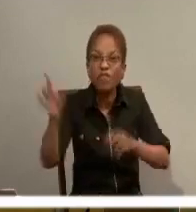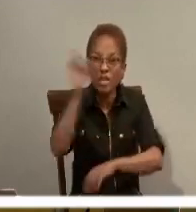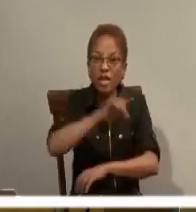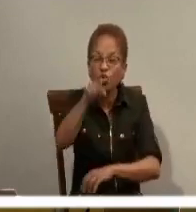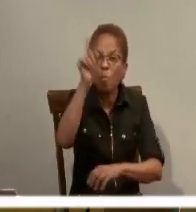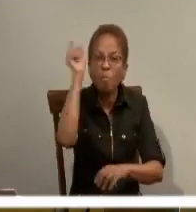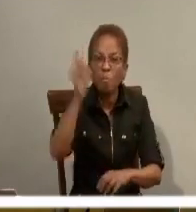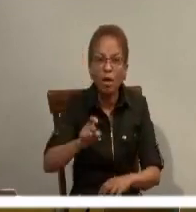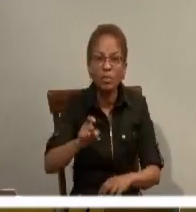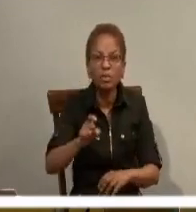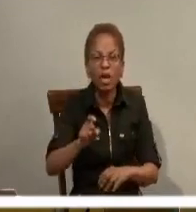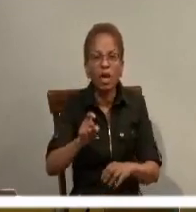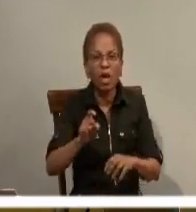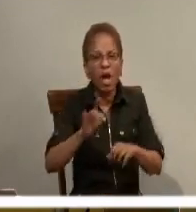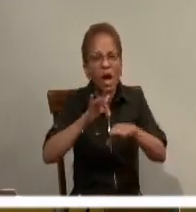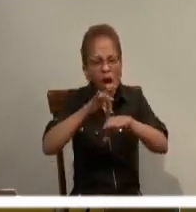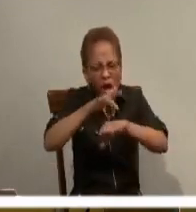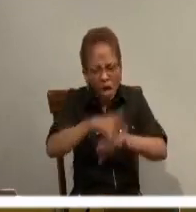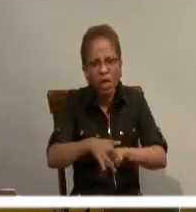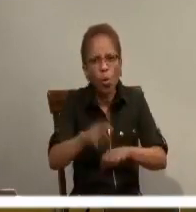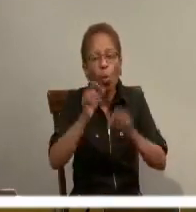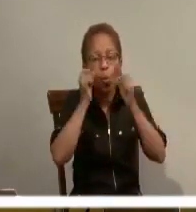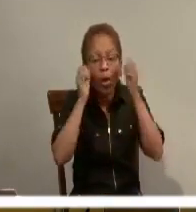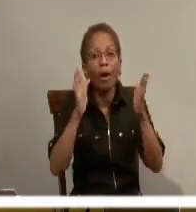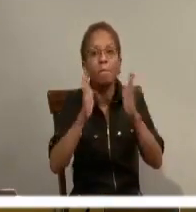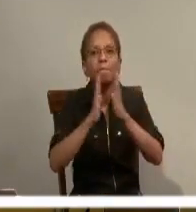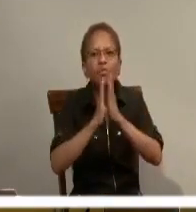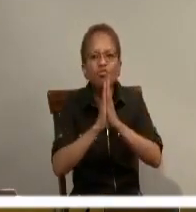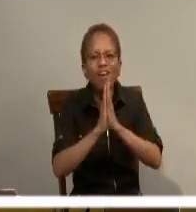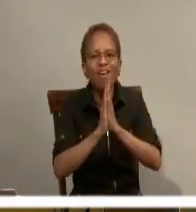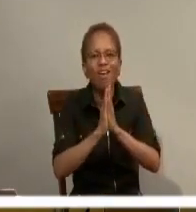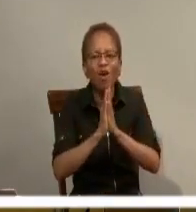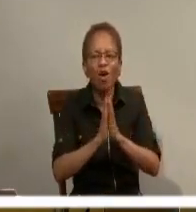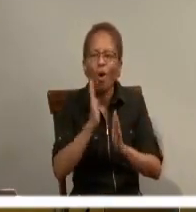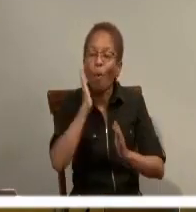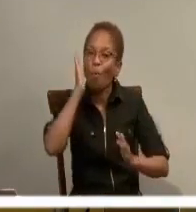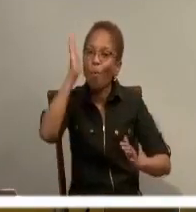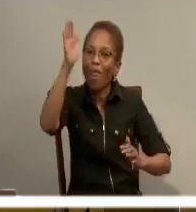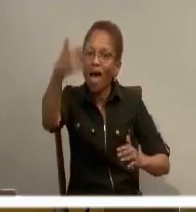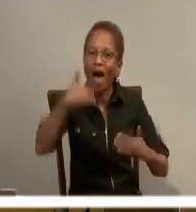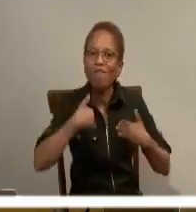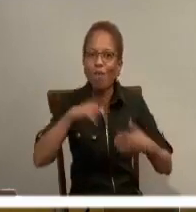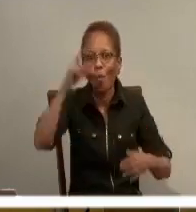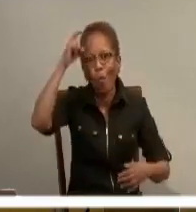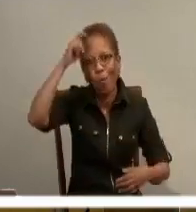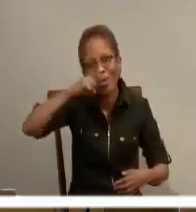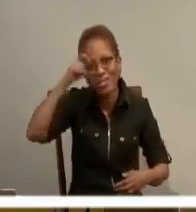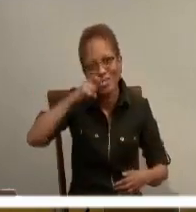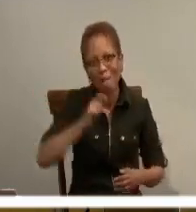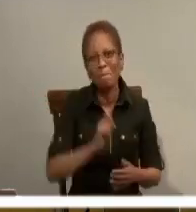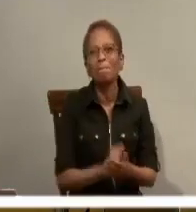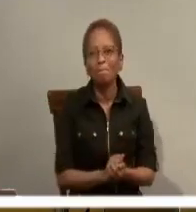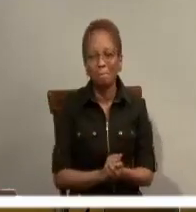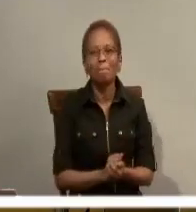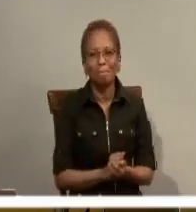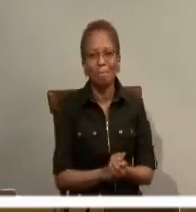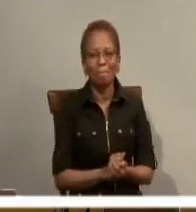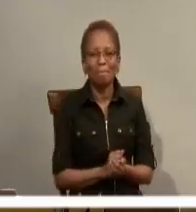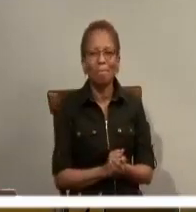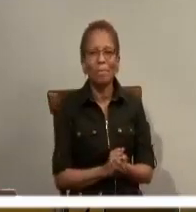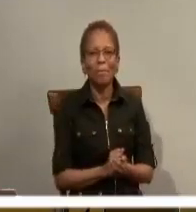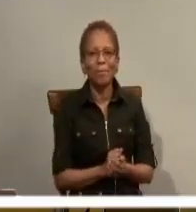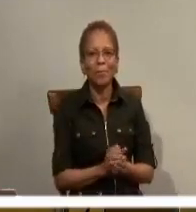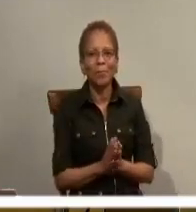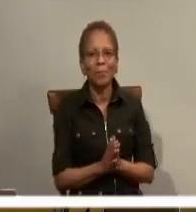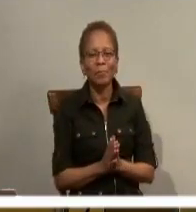at your gate. Even to think about her is understanding fully grown. And what the whole of the first